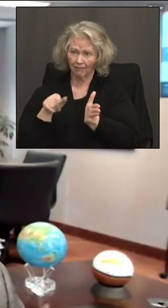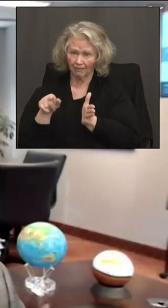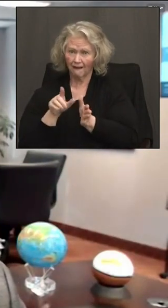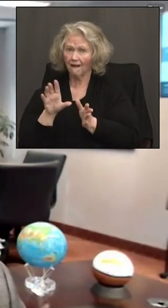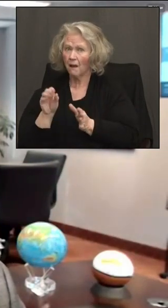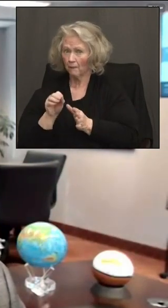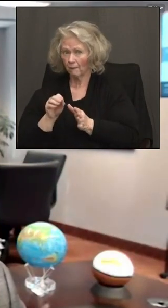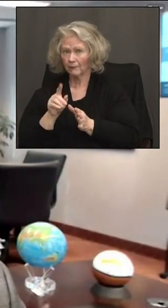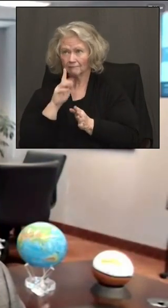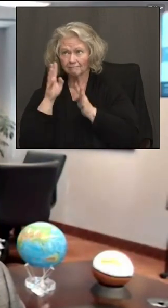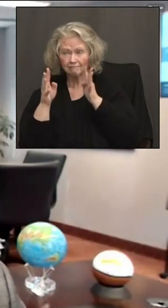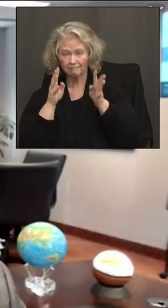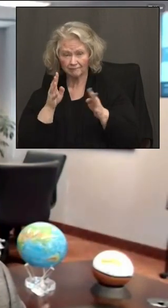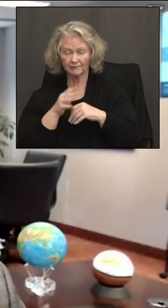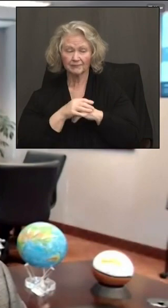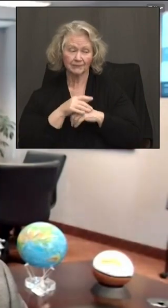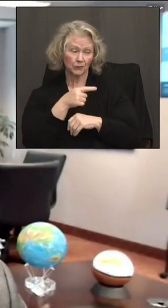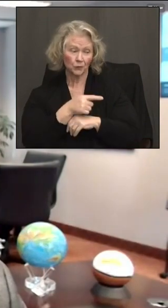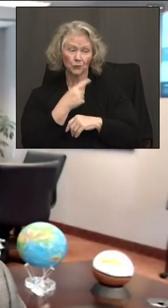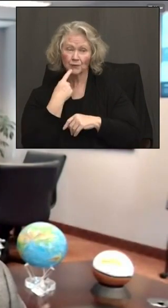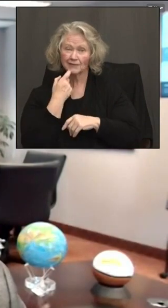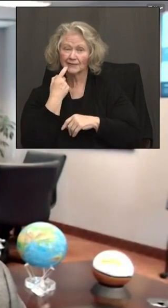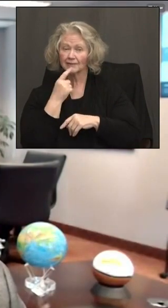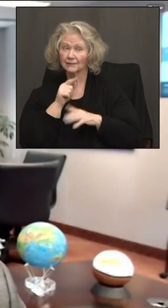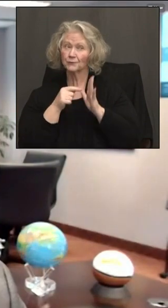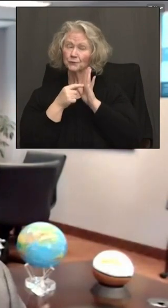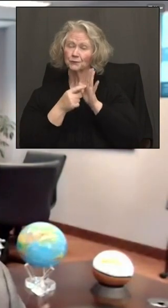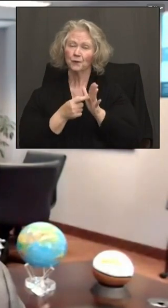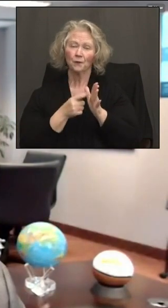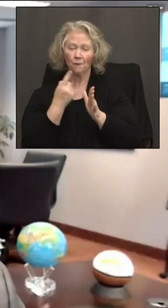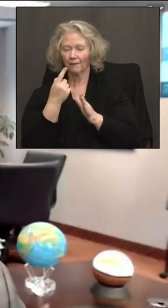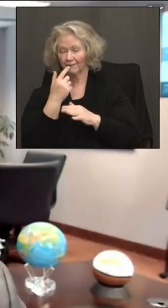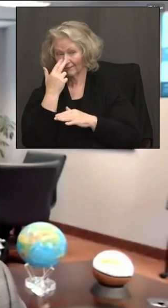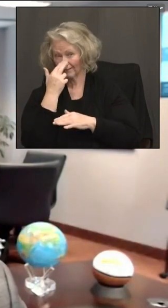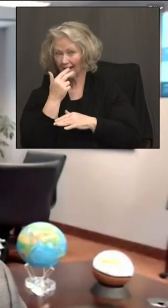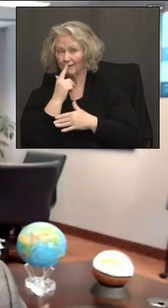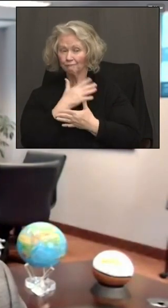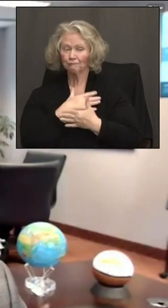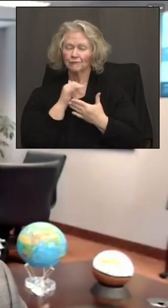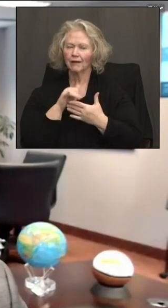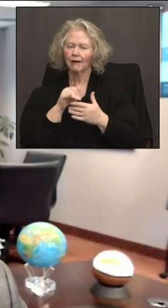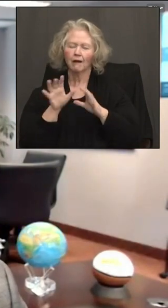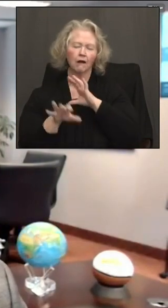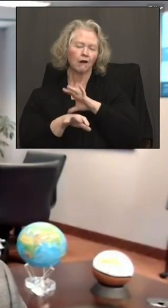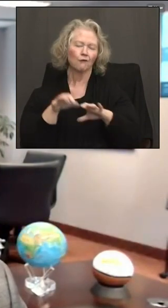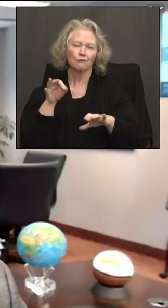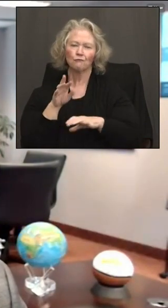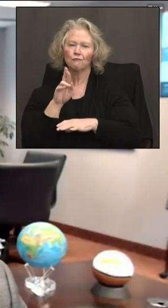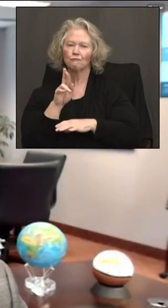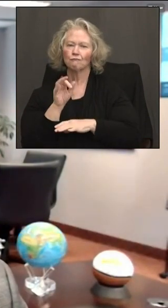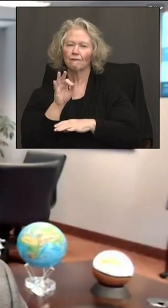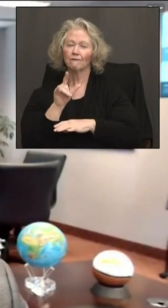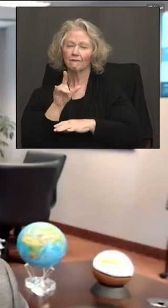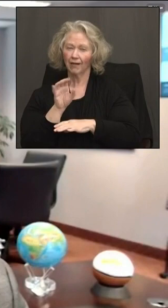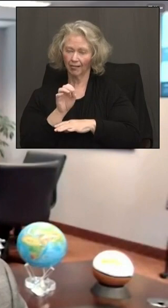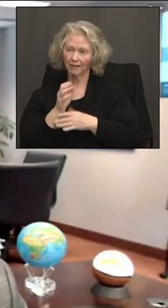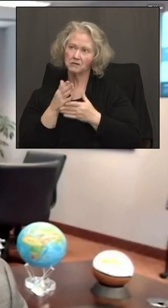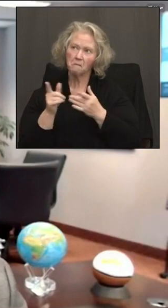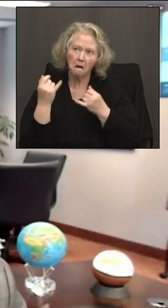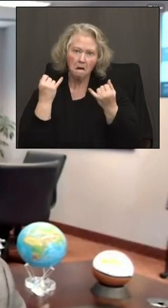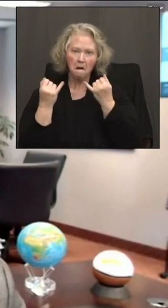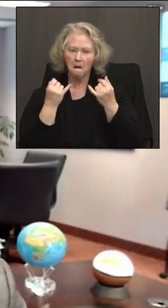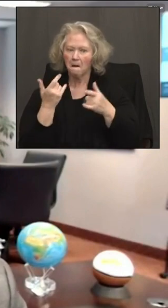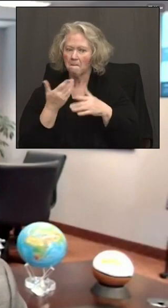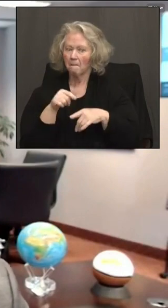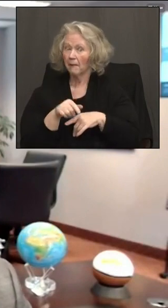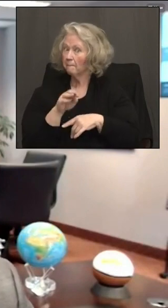doing. And as you had on your slide, a real fun, creative one has been the raffle idea that that companies have started to kick around in the month of